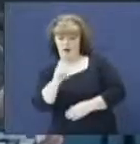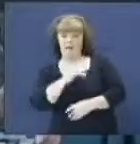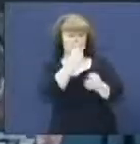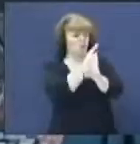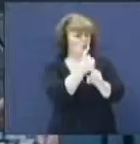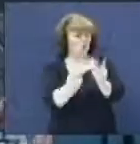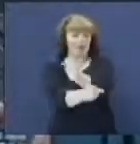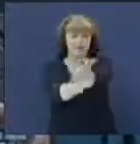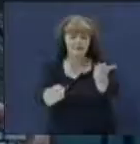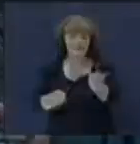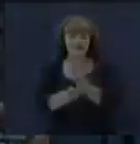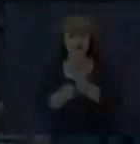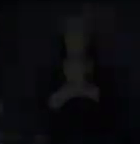right place. I believe those.